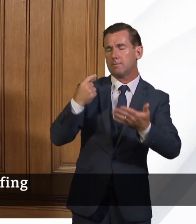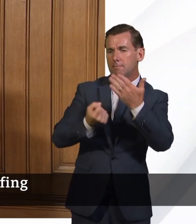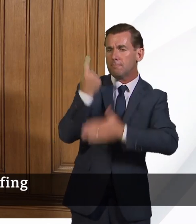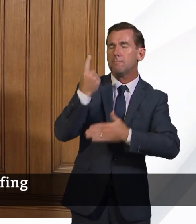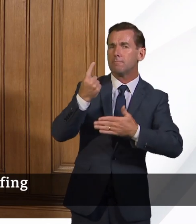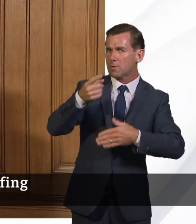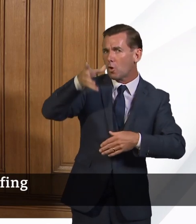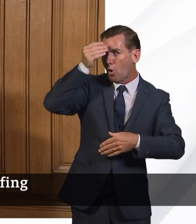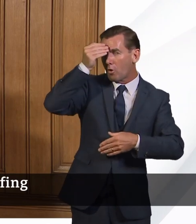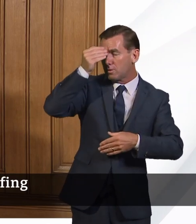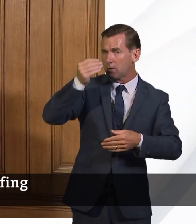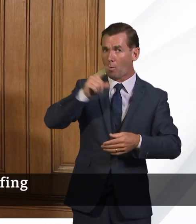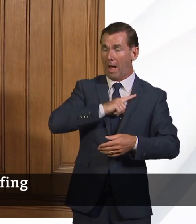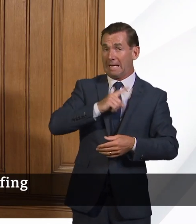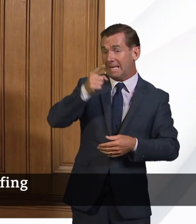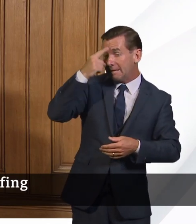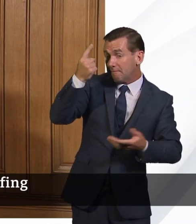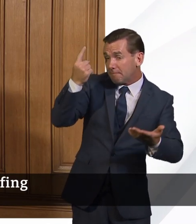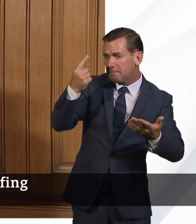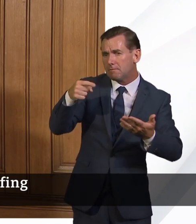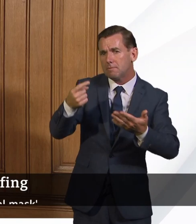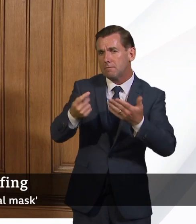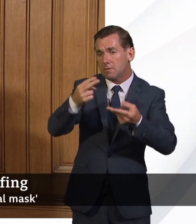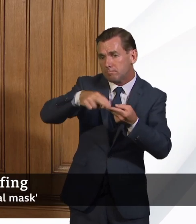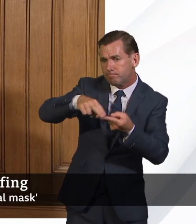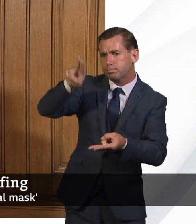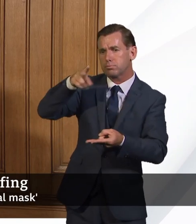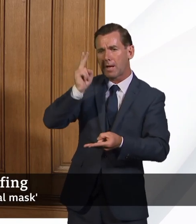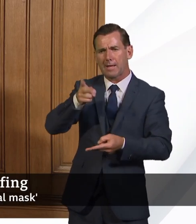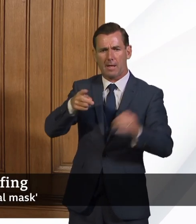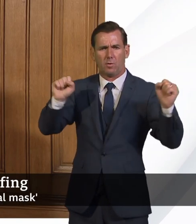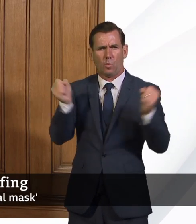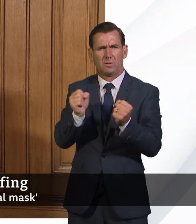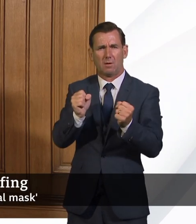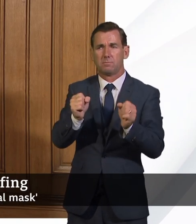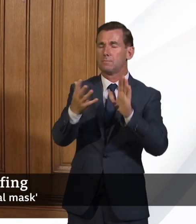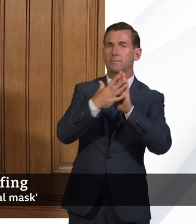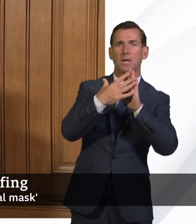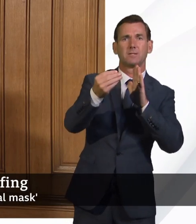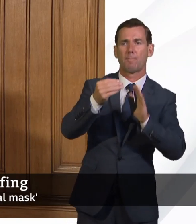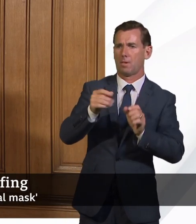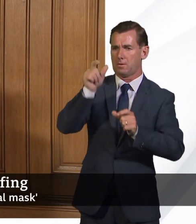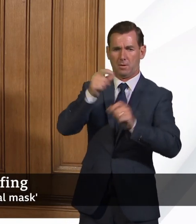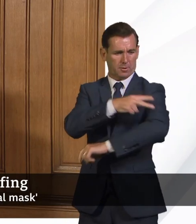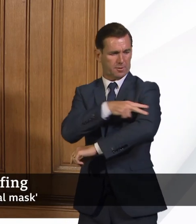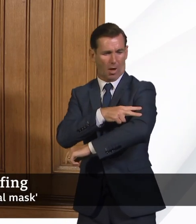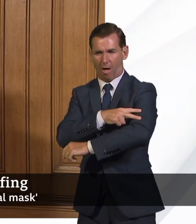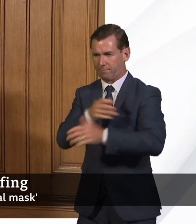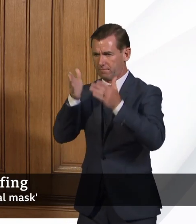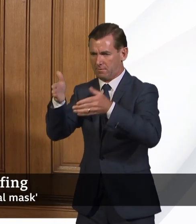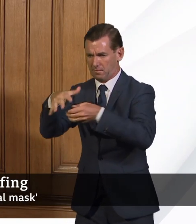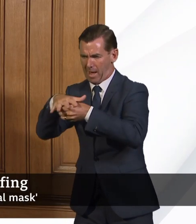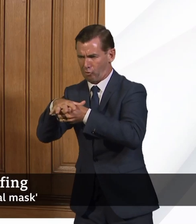in case that we have a second phase. So for instance, we work very flexibly, people, staff work